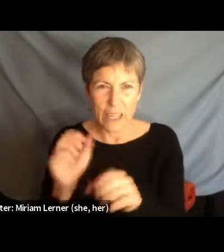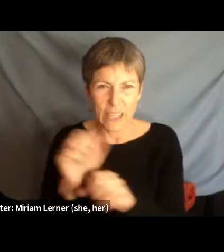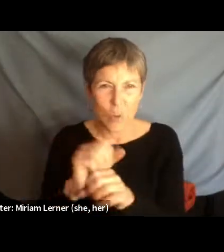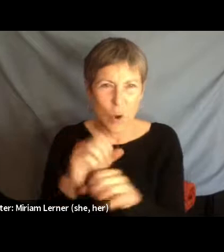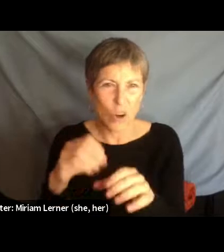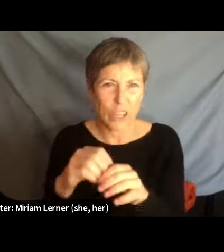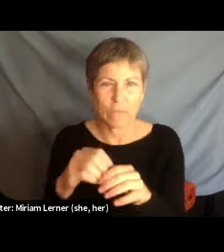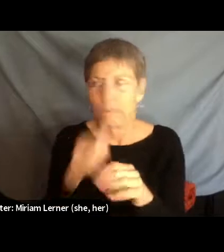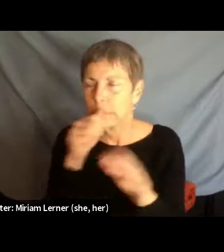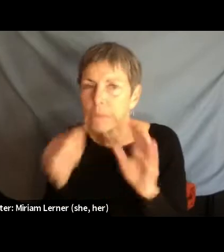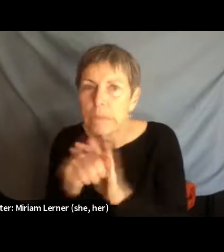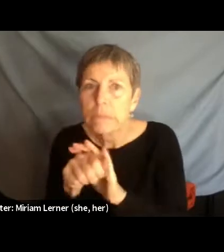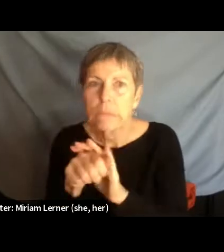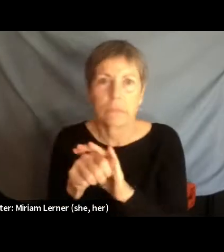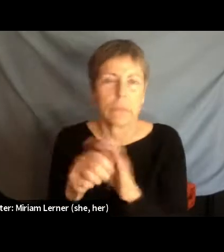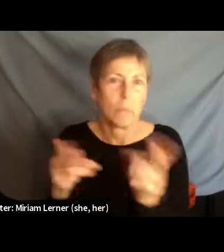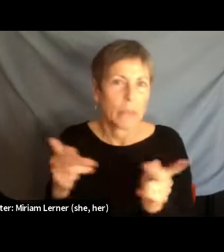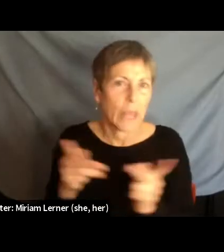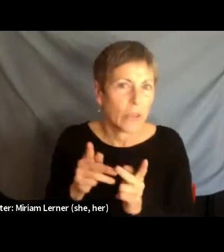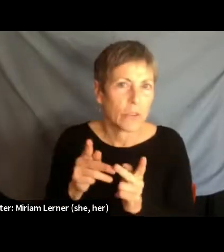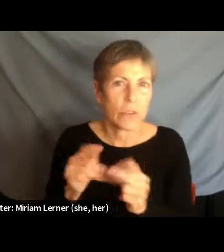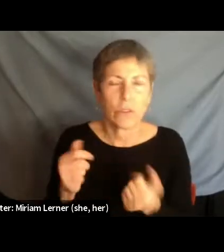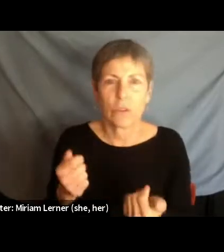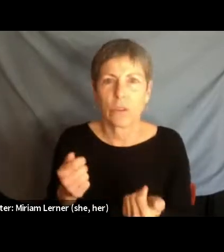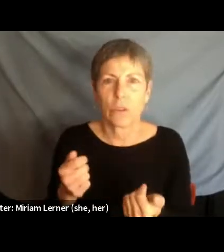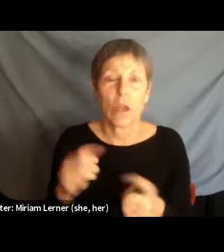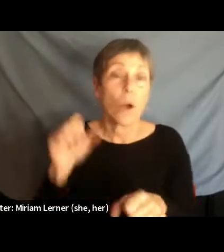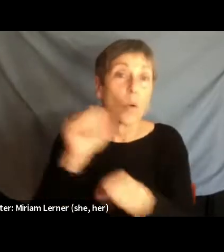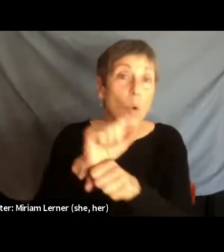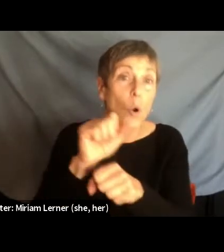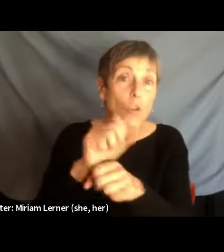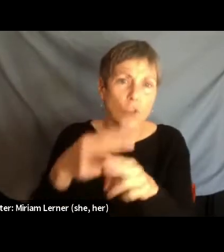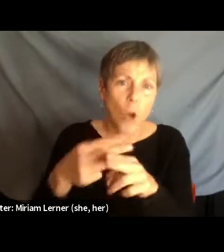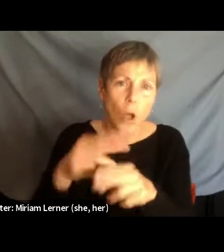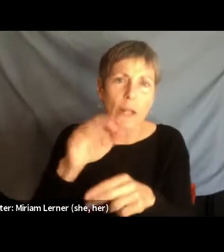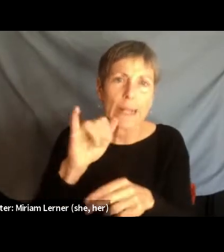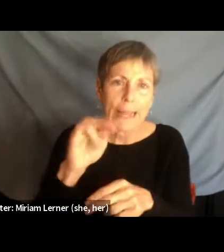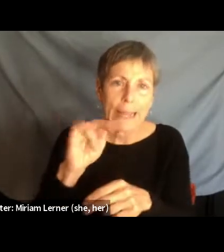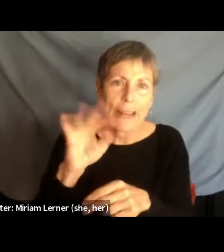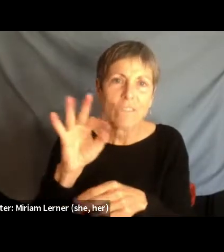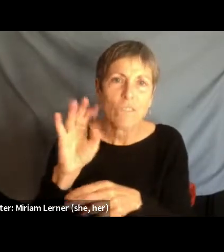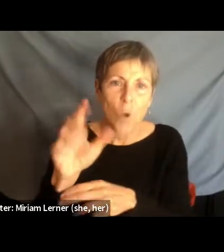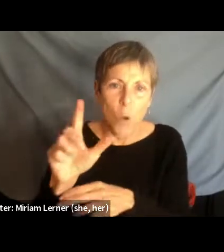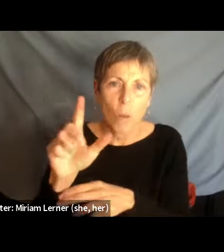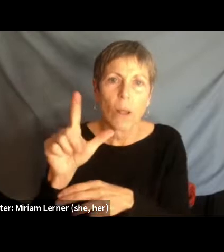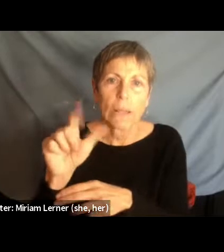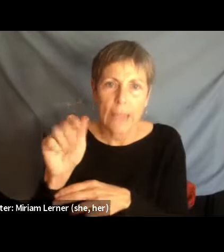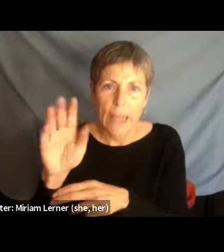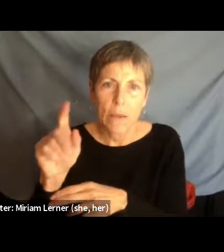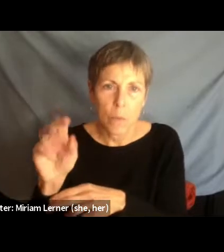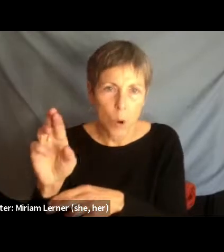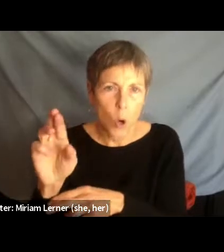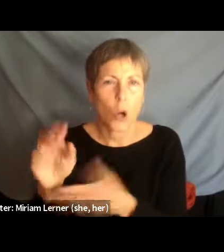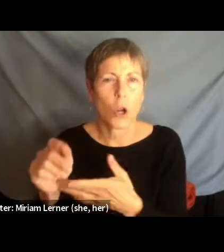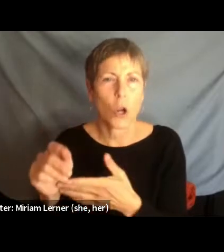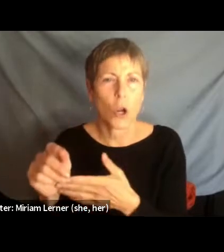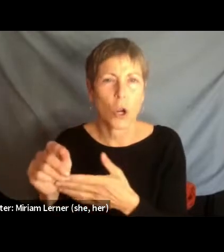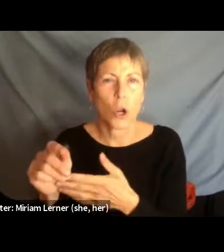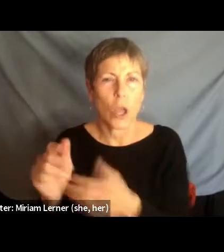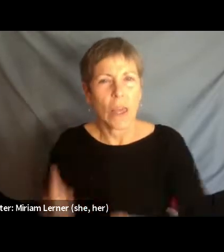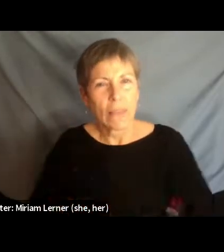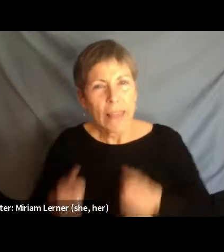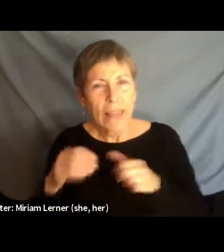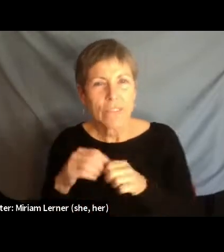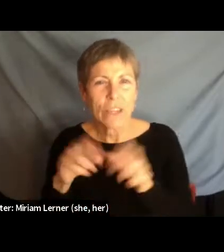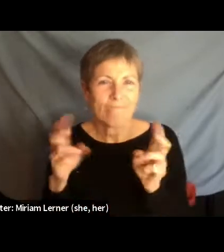Their labor is deemed as informal. They are seen to be living in informal